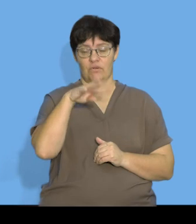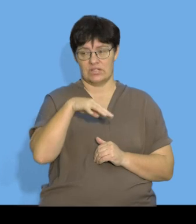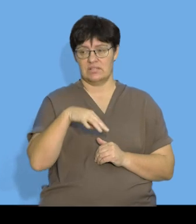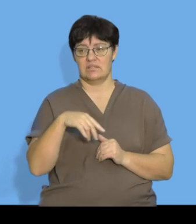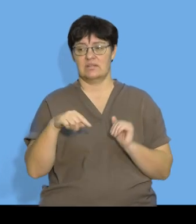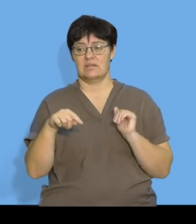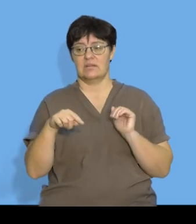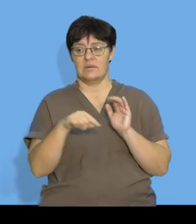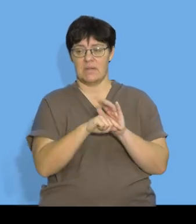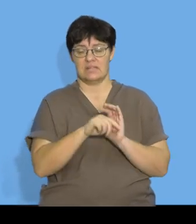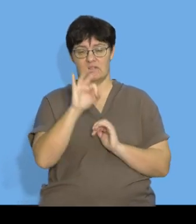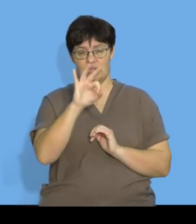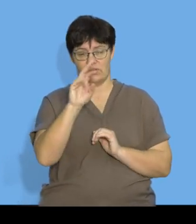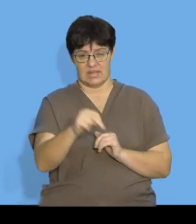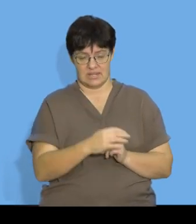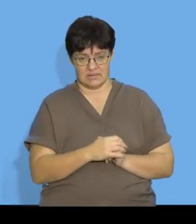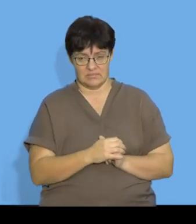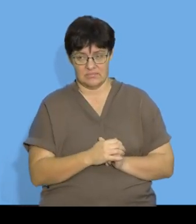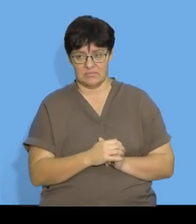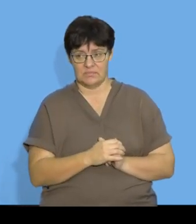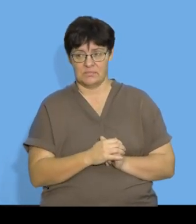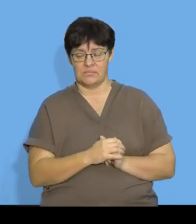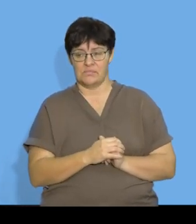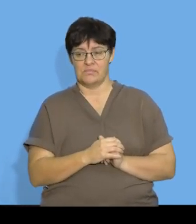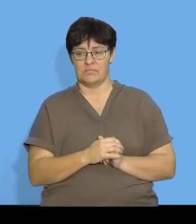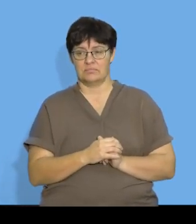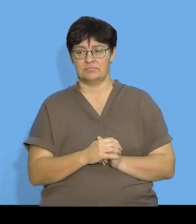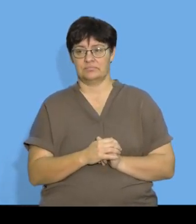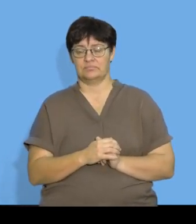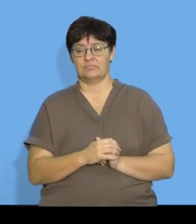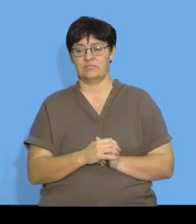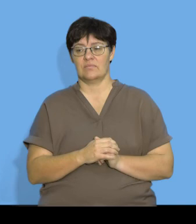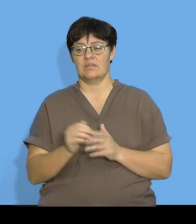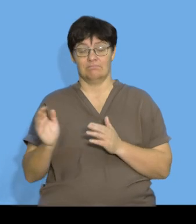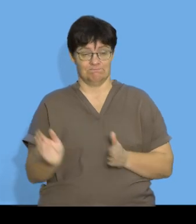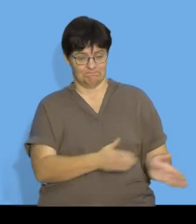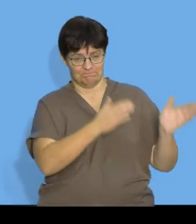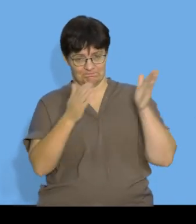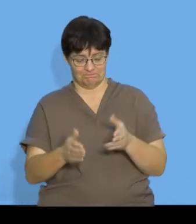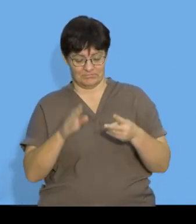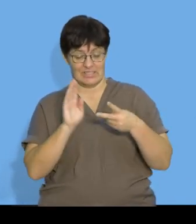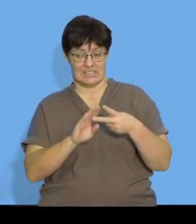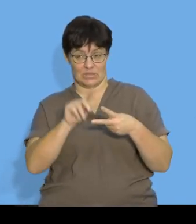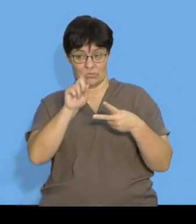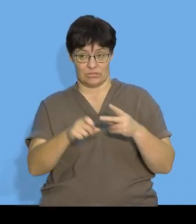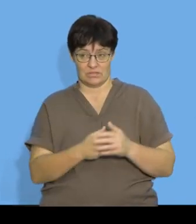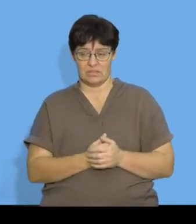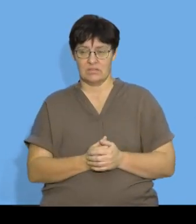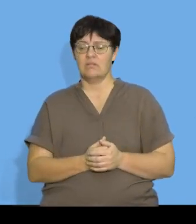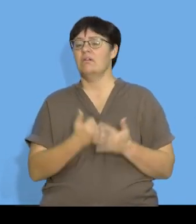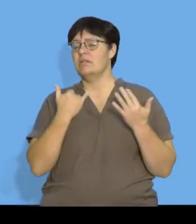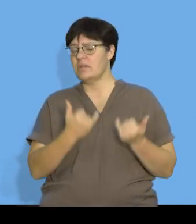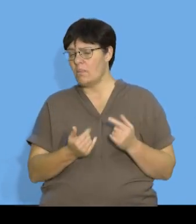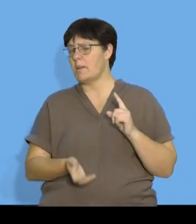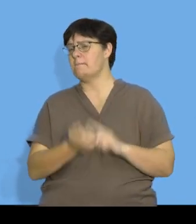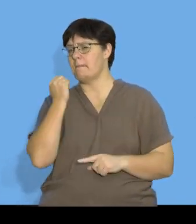3n let's look at the next question so we now need to